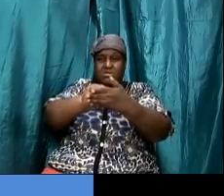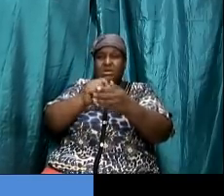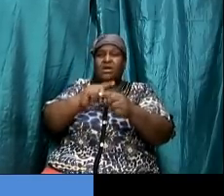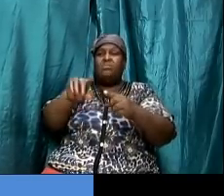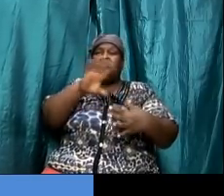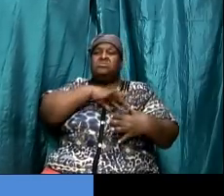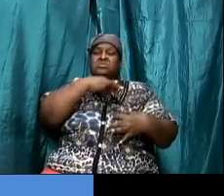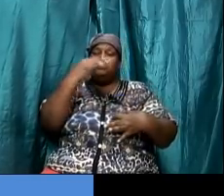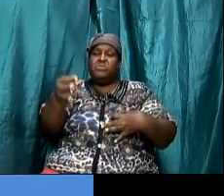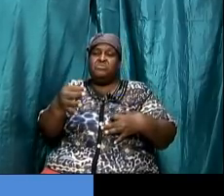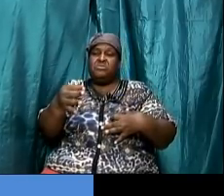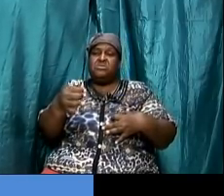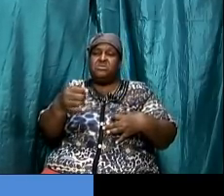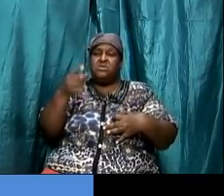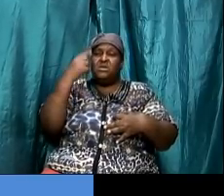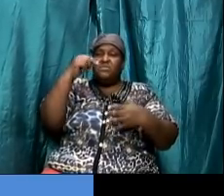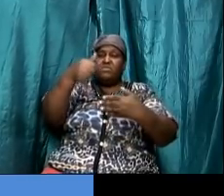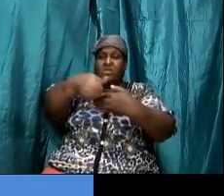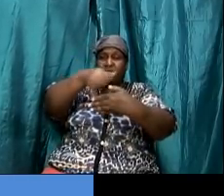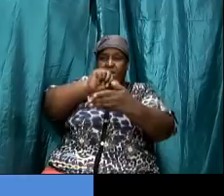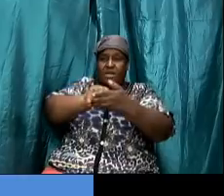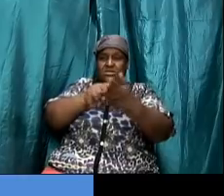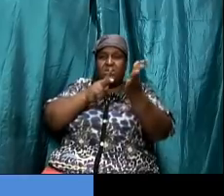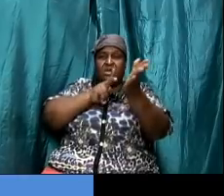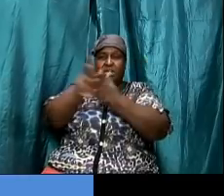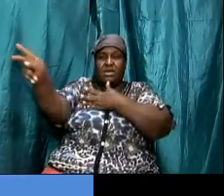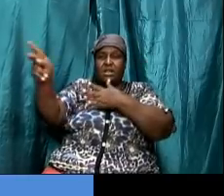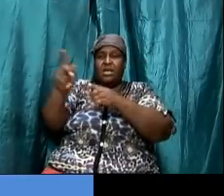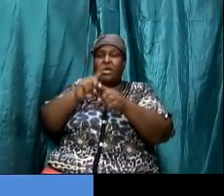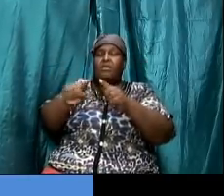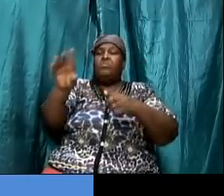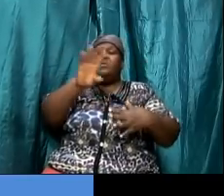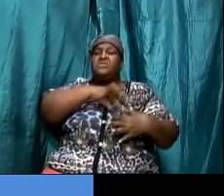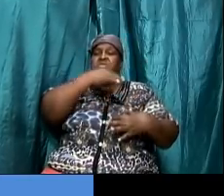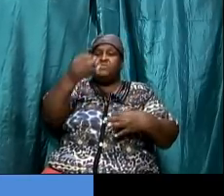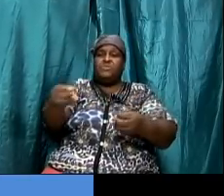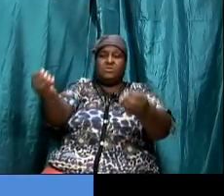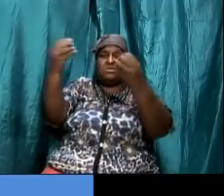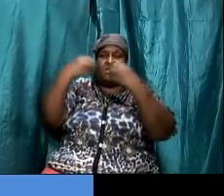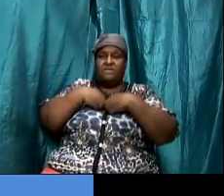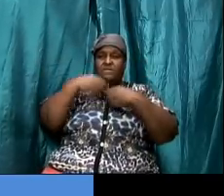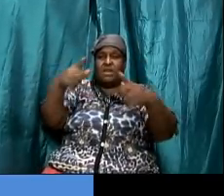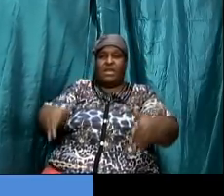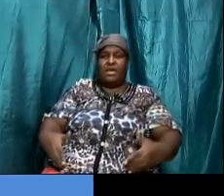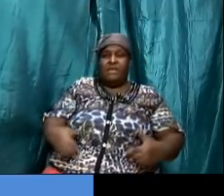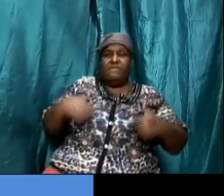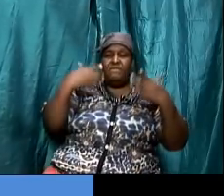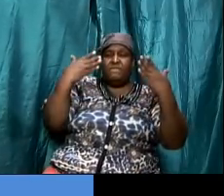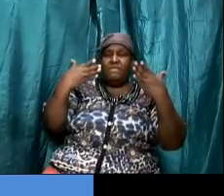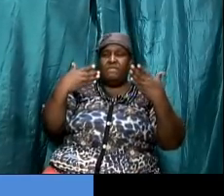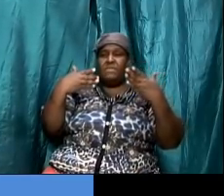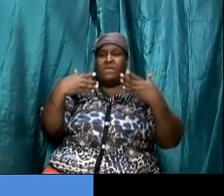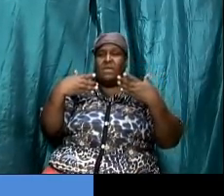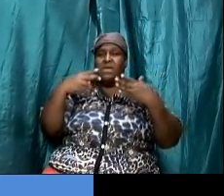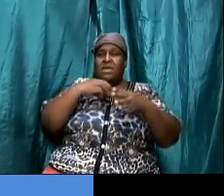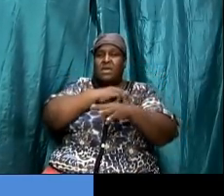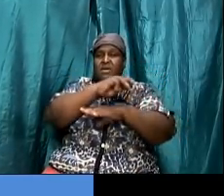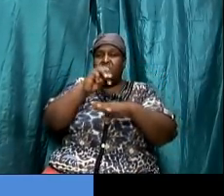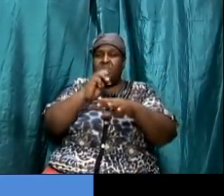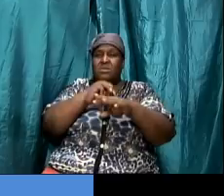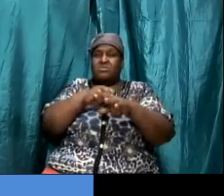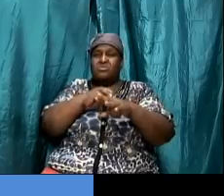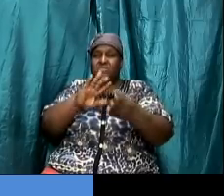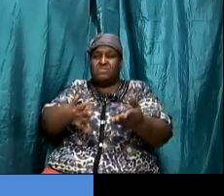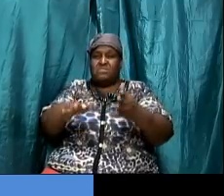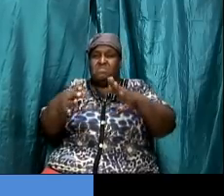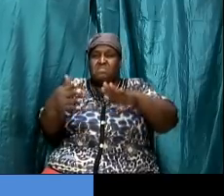spirit for the letter killeth but the spirit give it light but if the ministration of